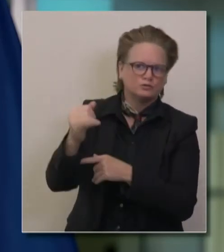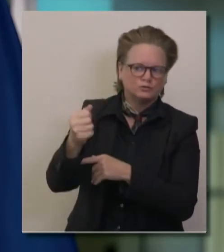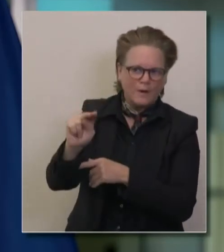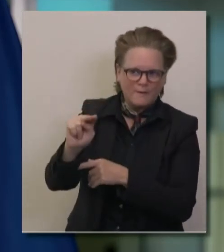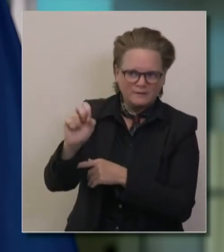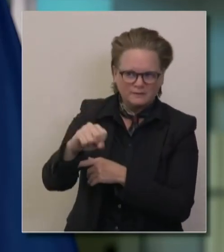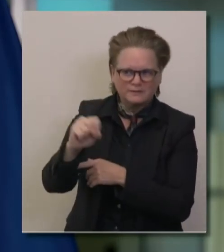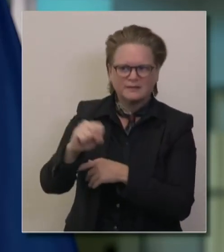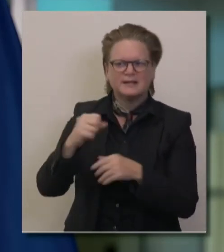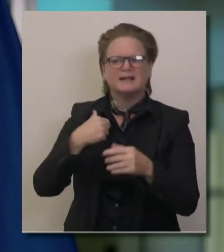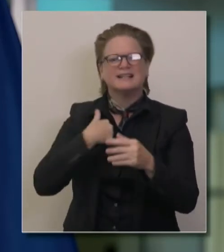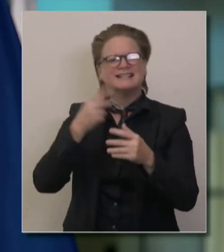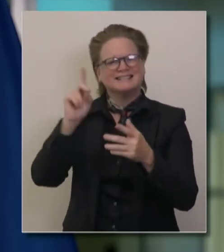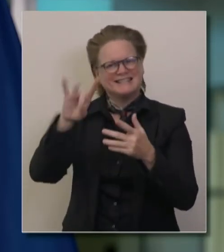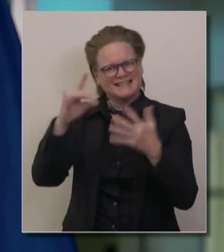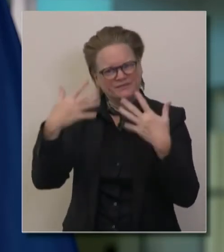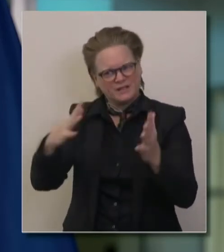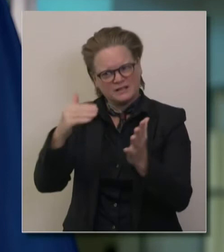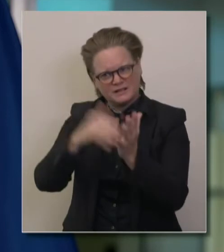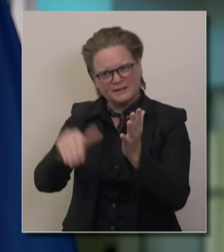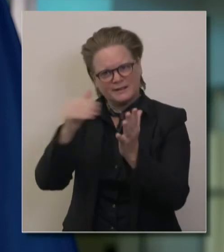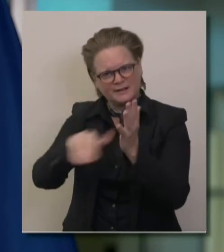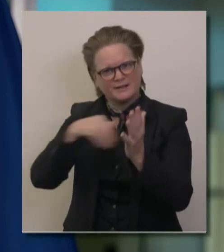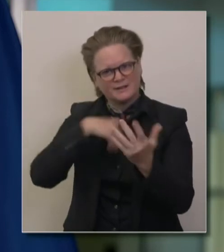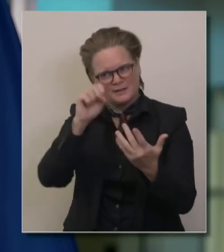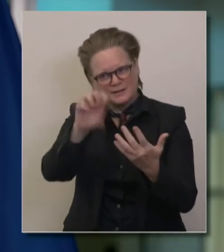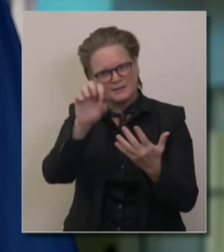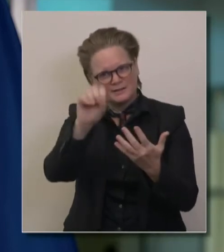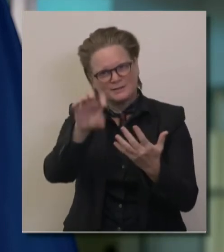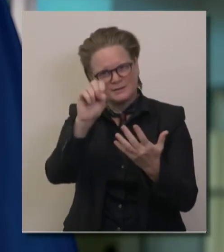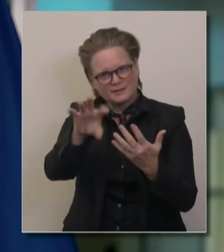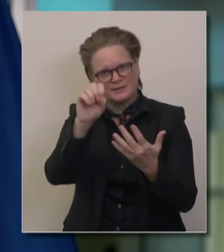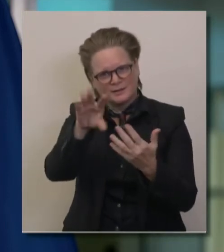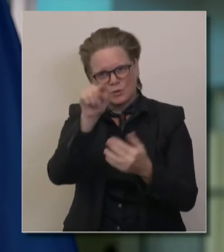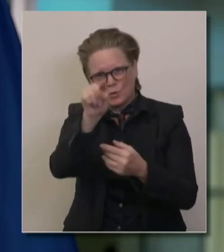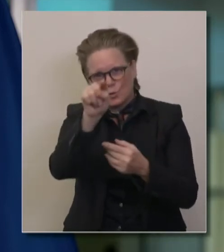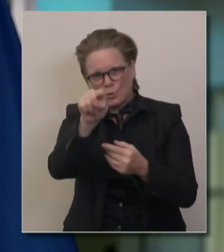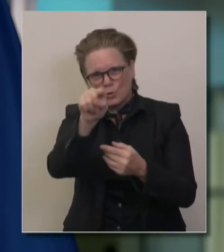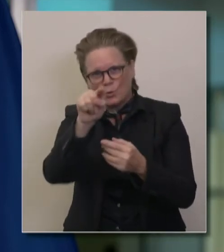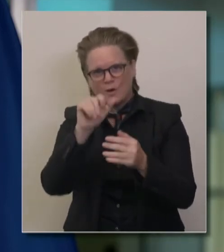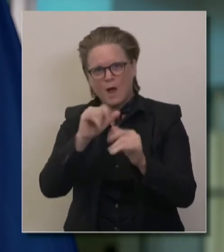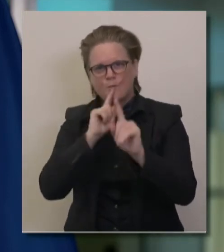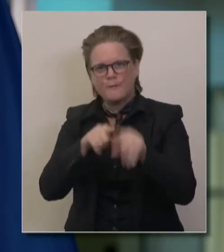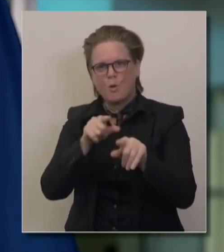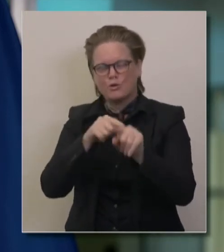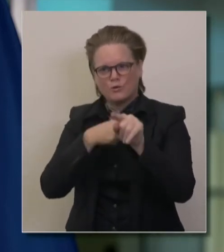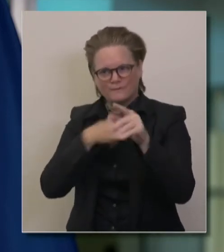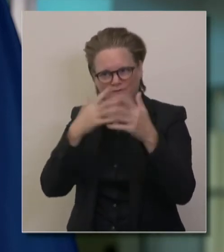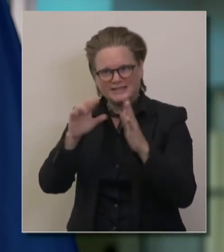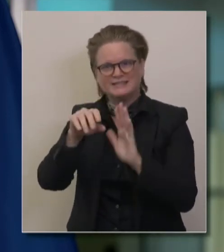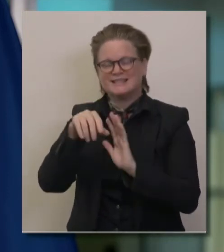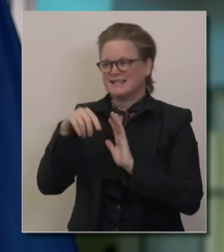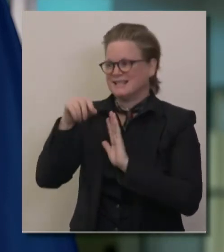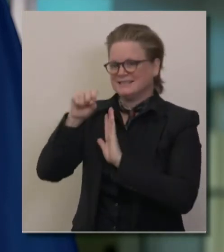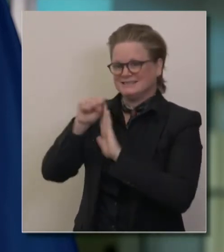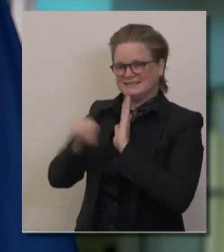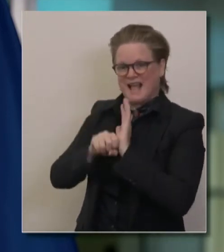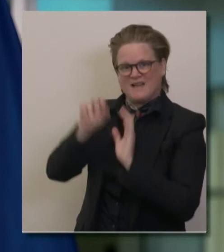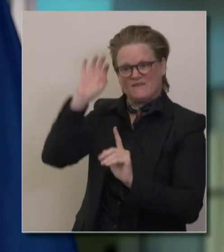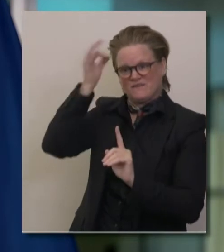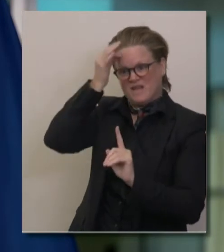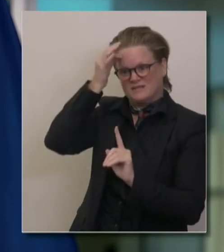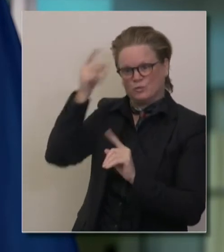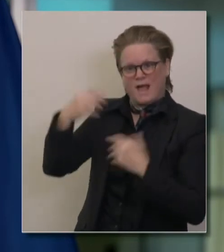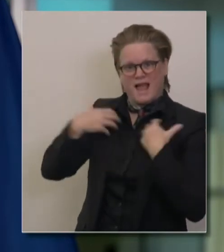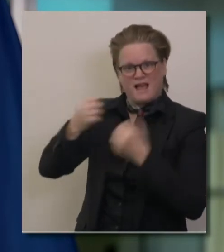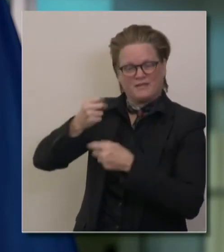over and over again, uh, government increasingly local state and federal government is increasingly a healthcare budget. And so you can't have a